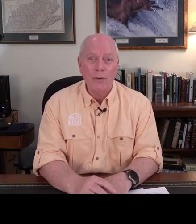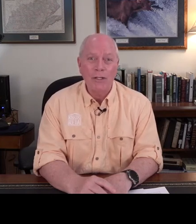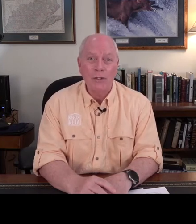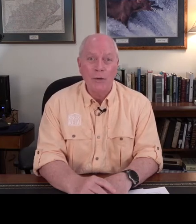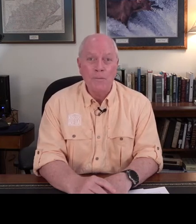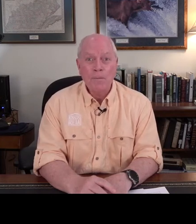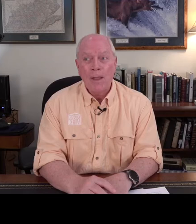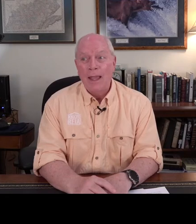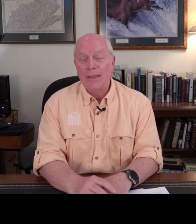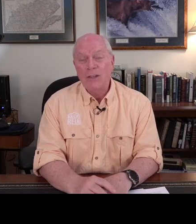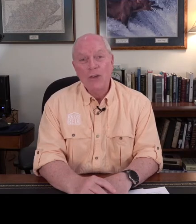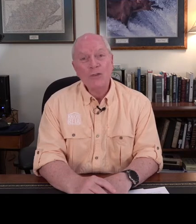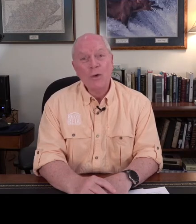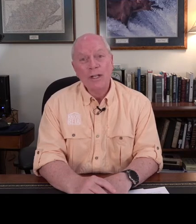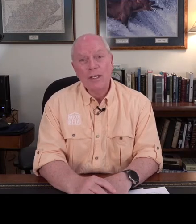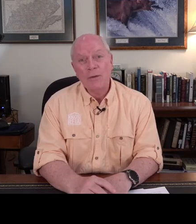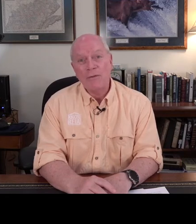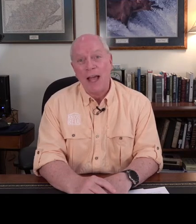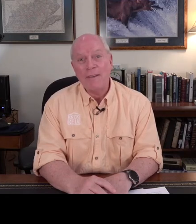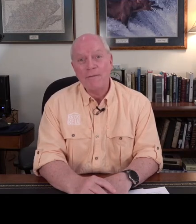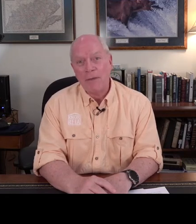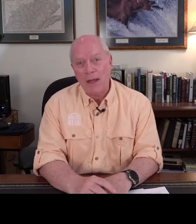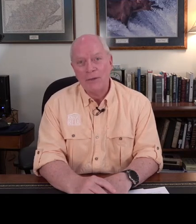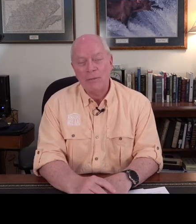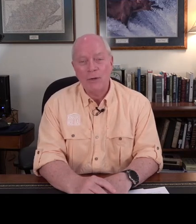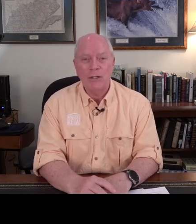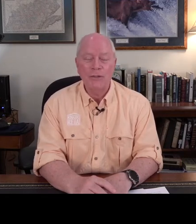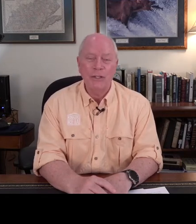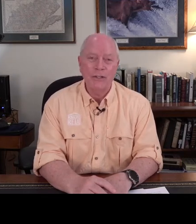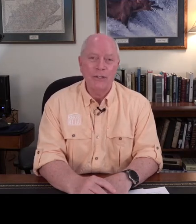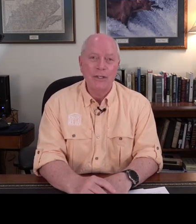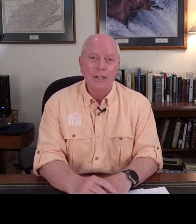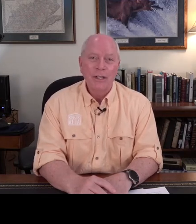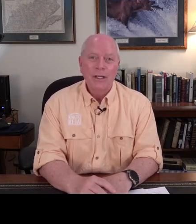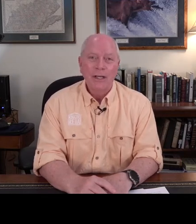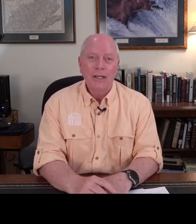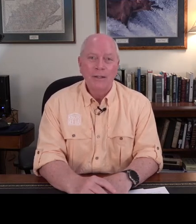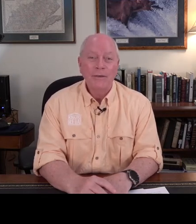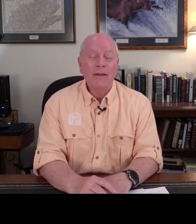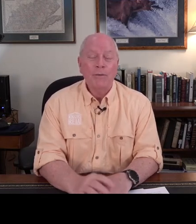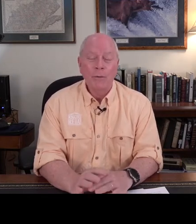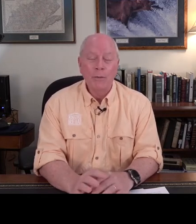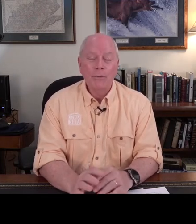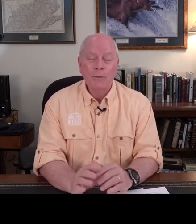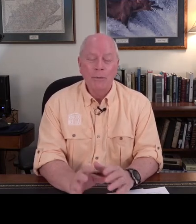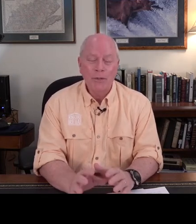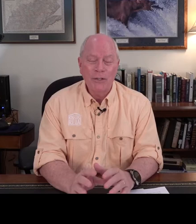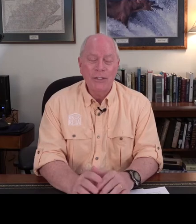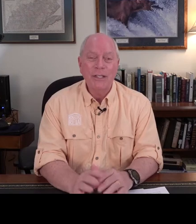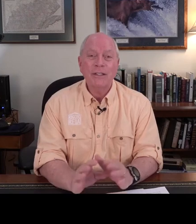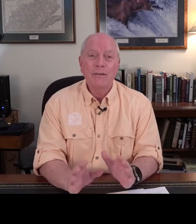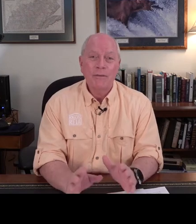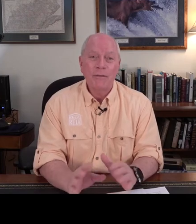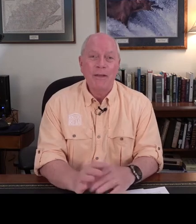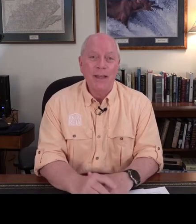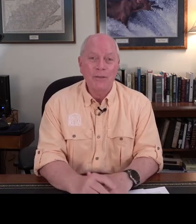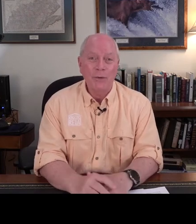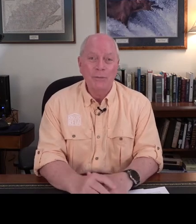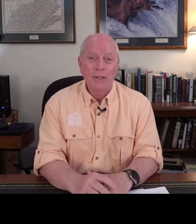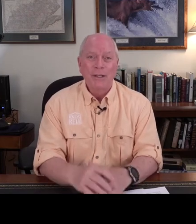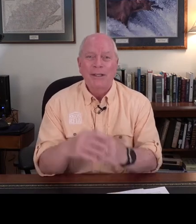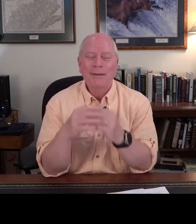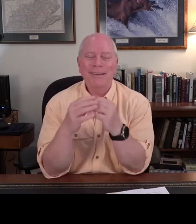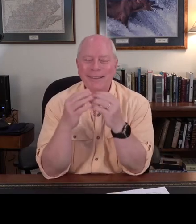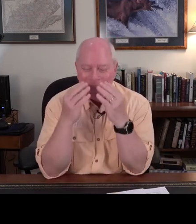already agreed to and they just struck a deal with 5,000 motel sixes uh five for rooms with motel six for 5